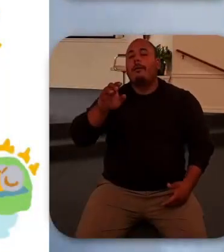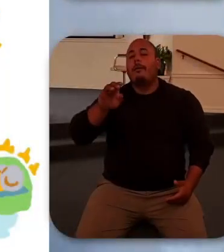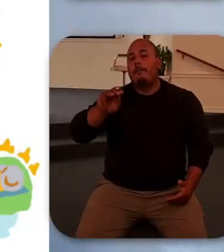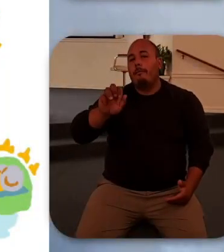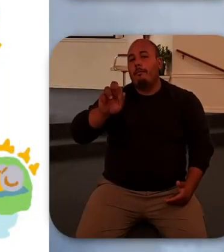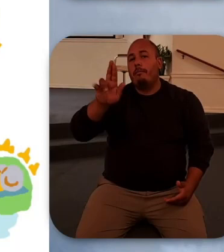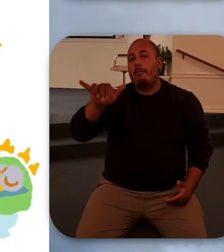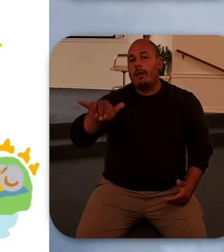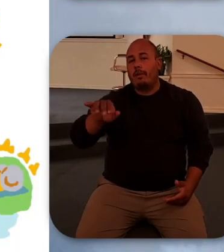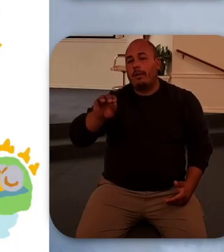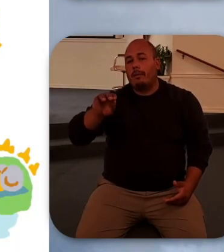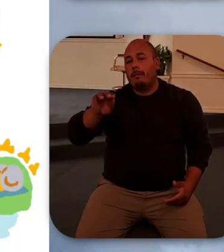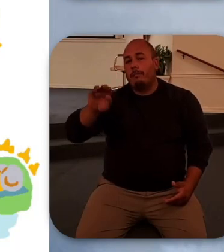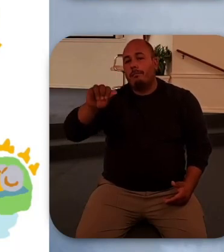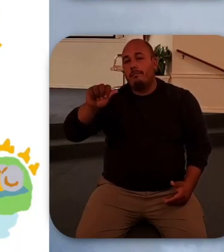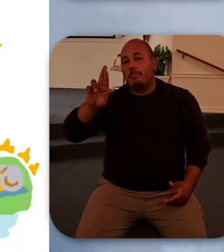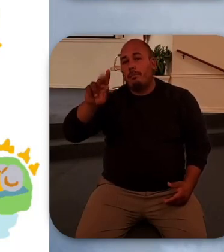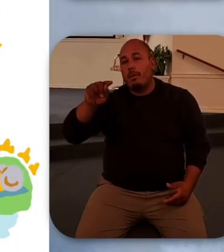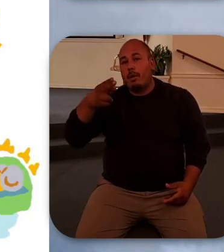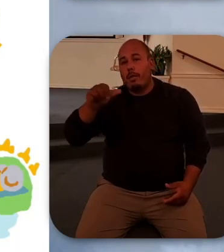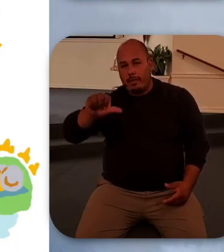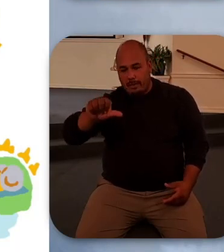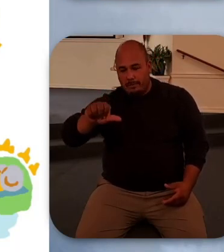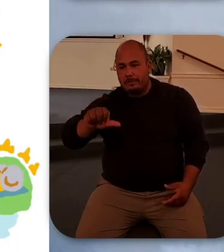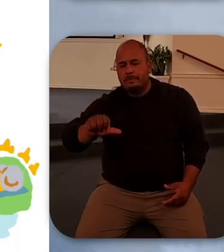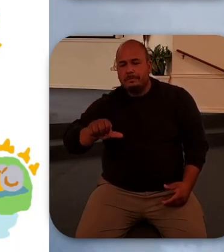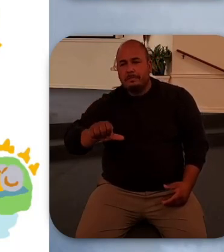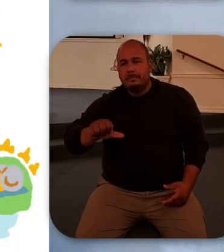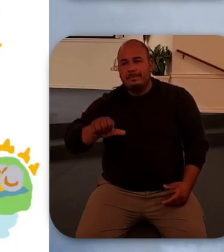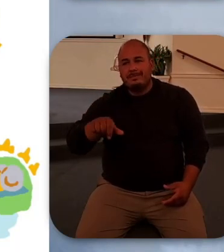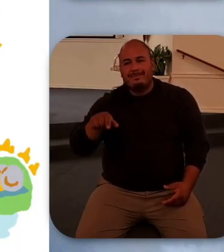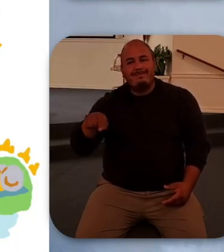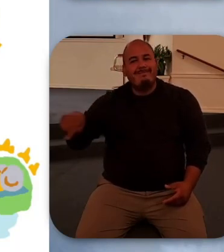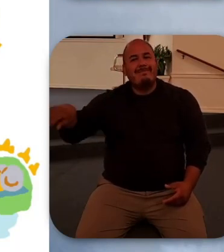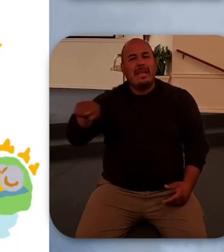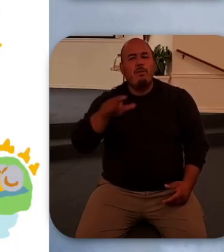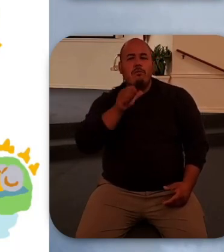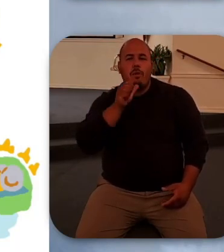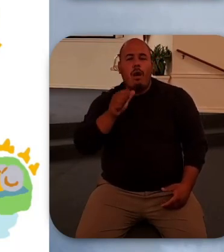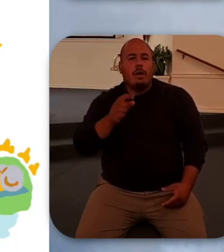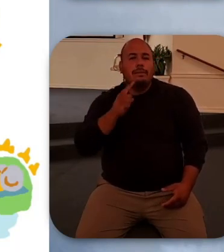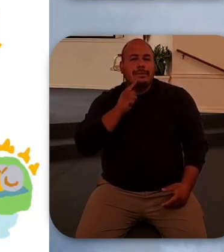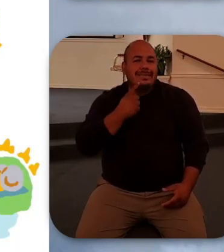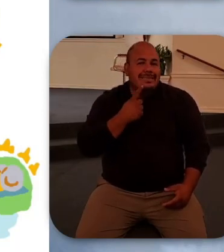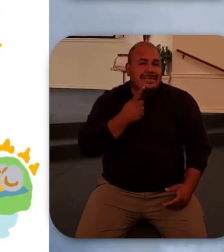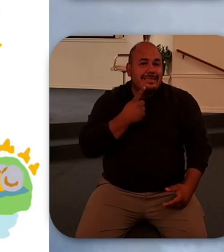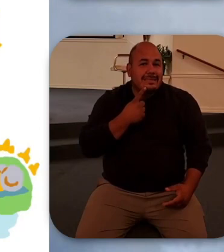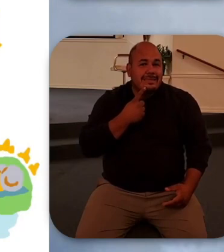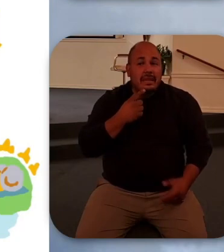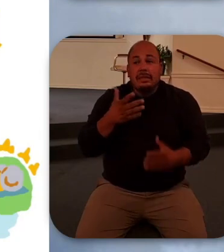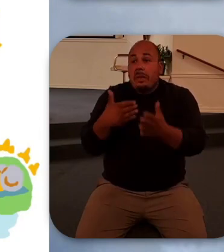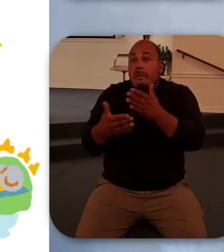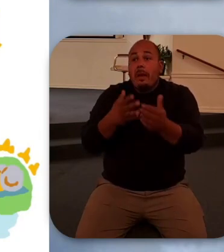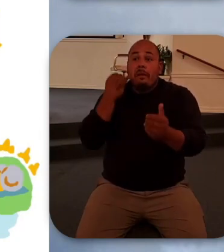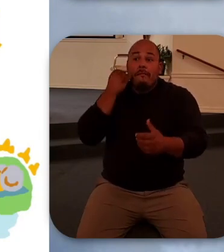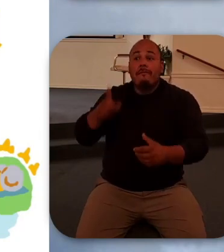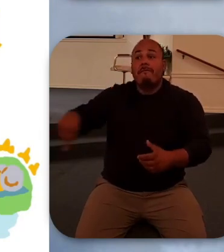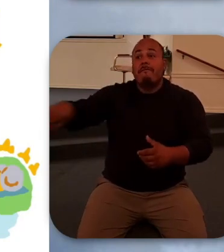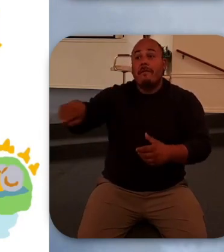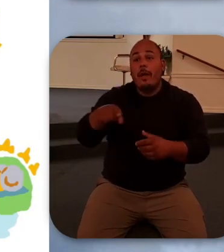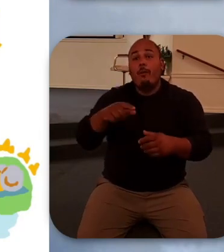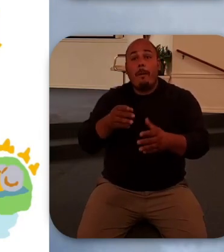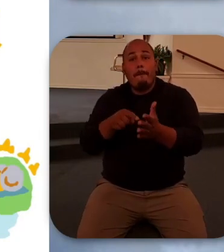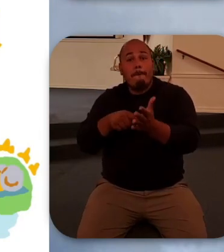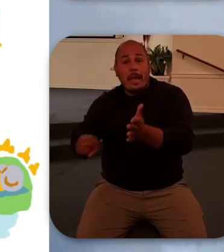day was insincere professional wailers even if they were getting paid gave voice to the